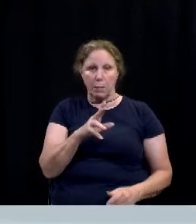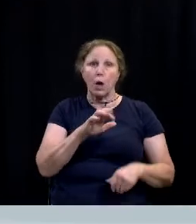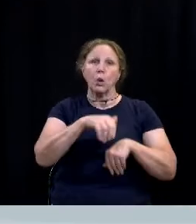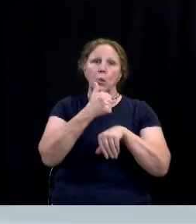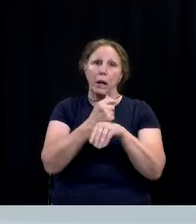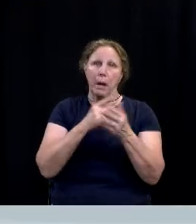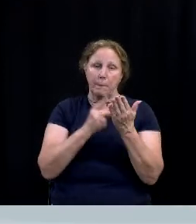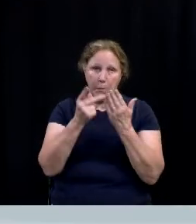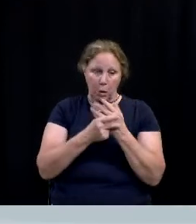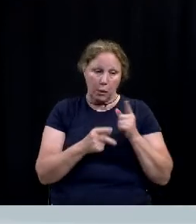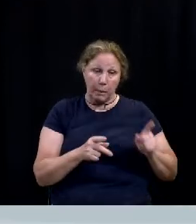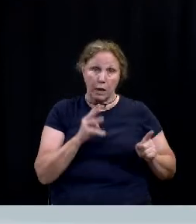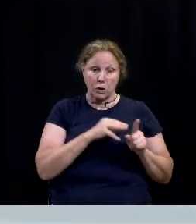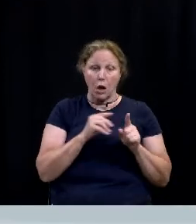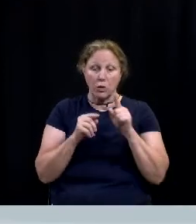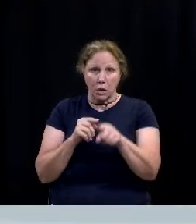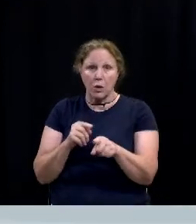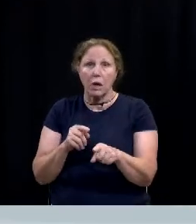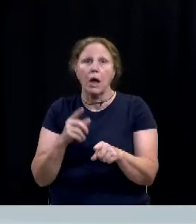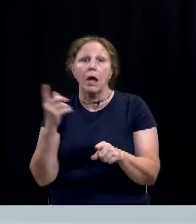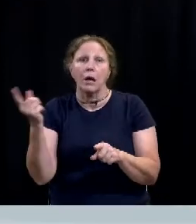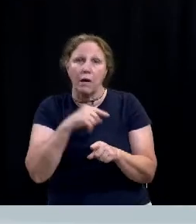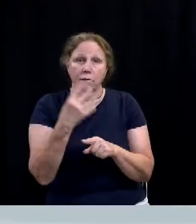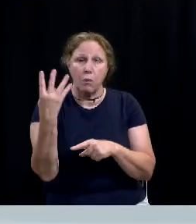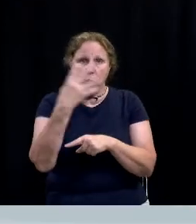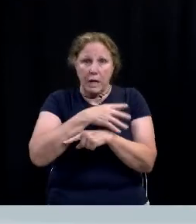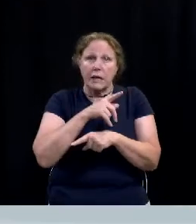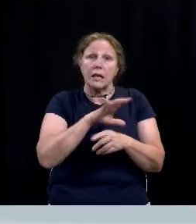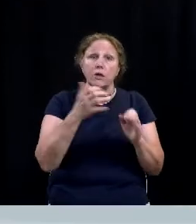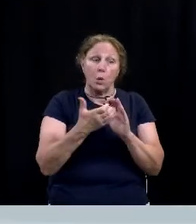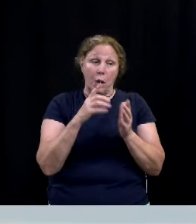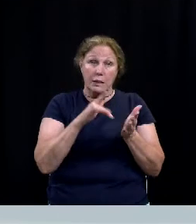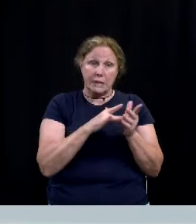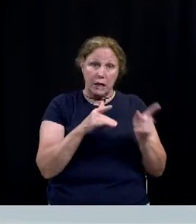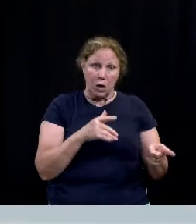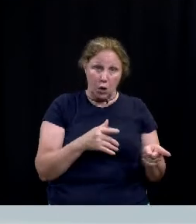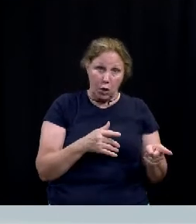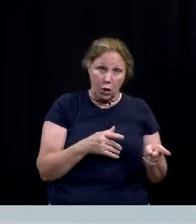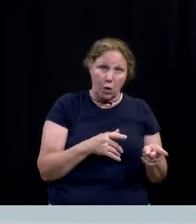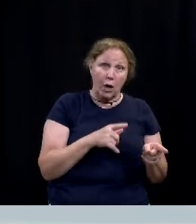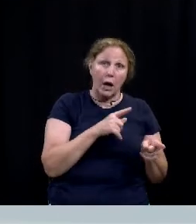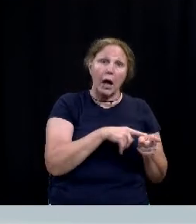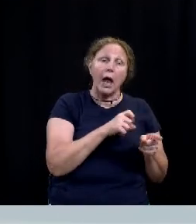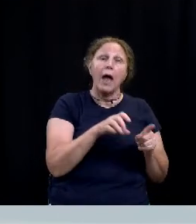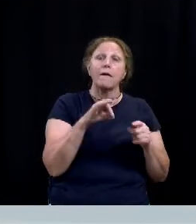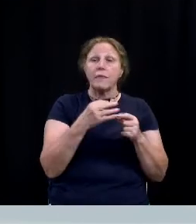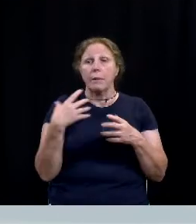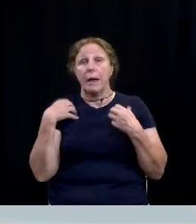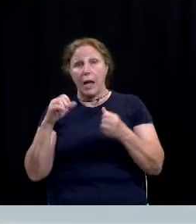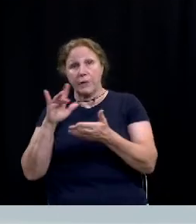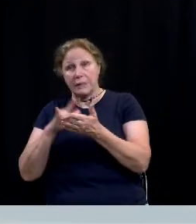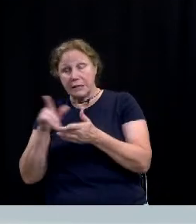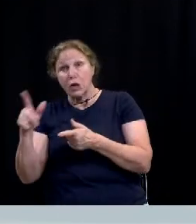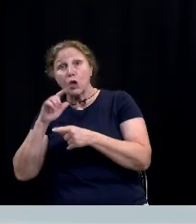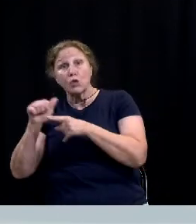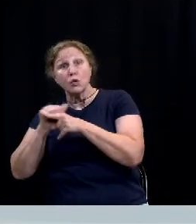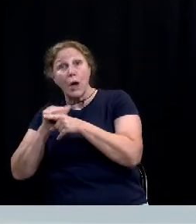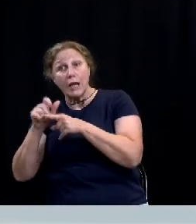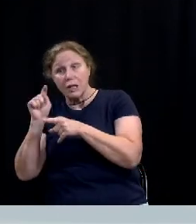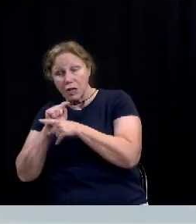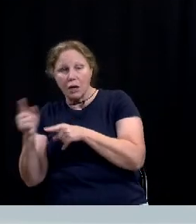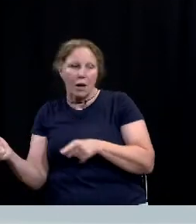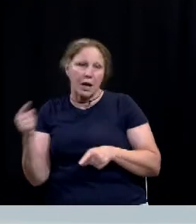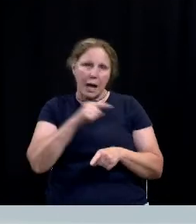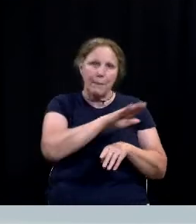program to place a physician to round four days a week at the crisis center and to provide coverage by family health center residents to screen individuals in the